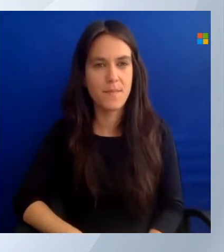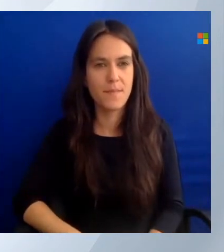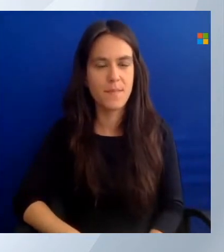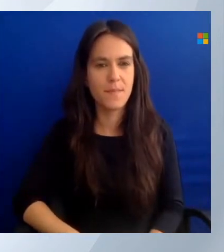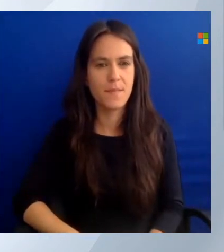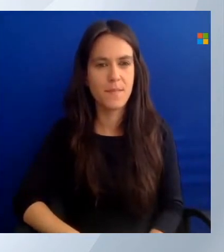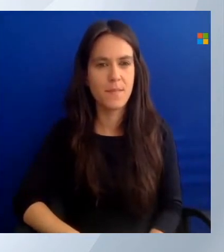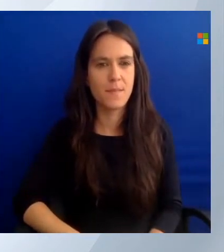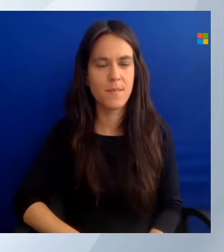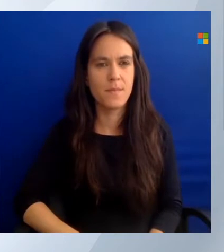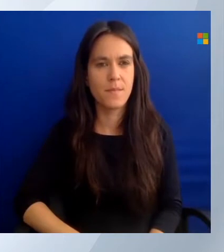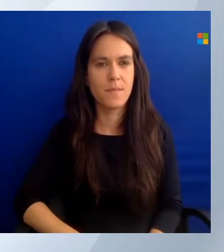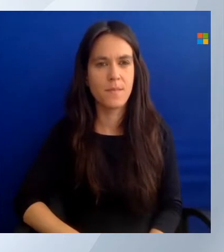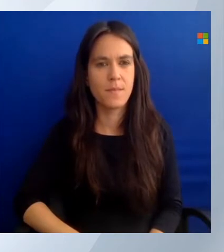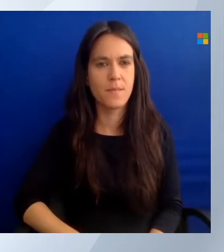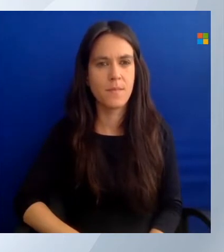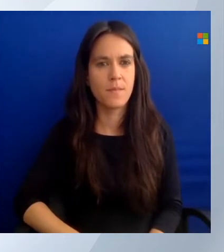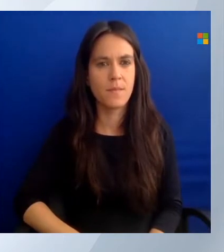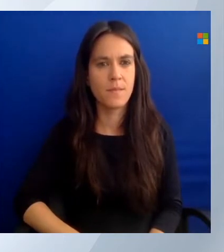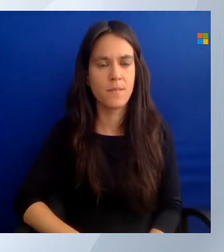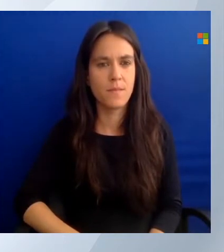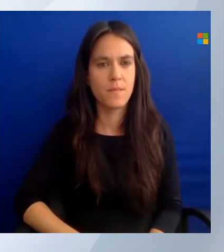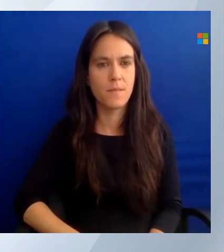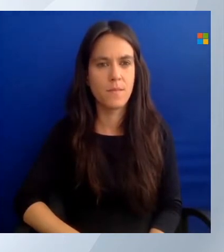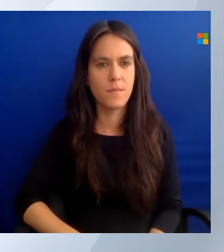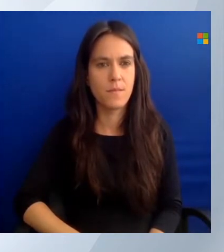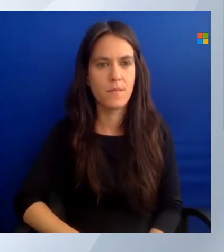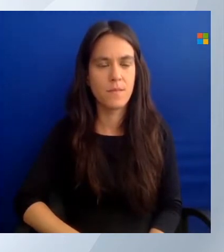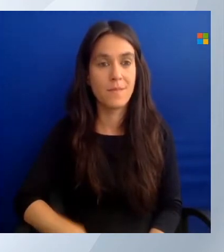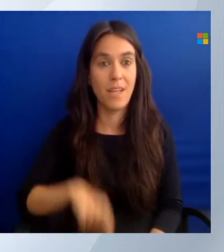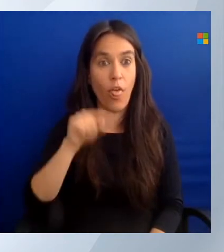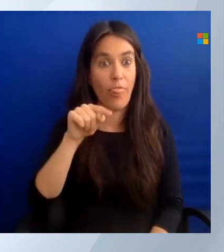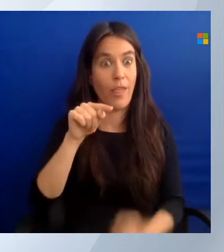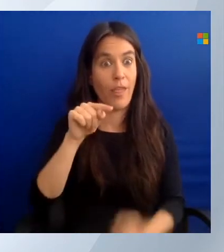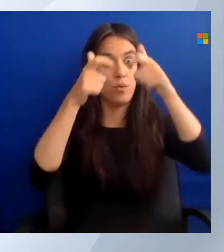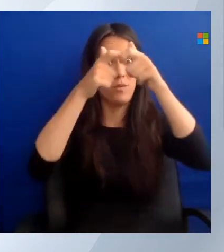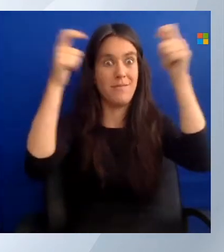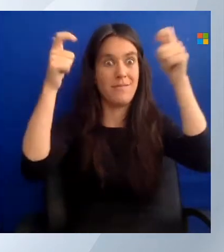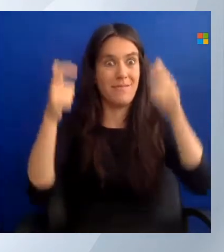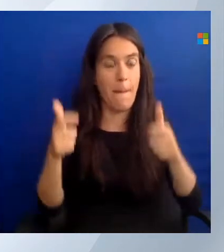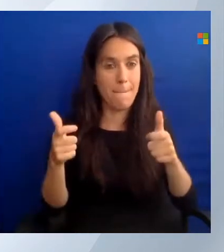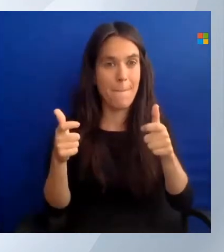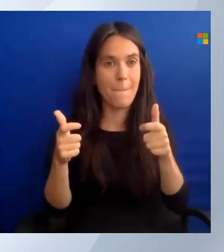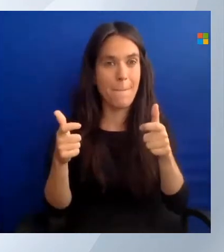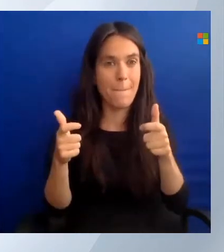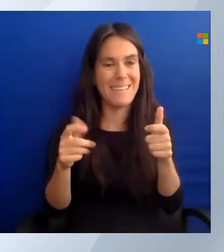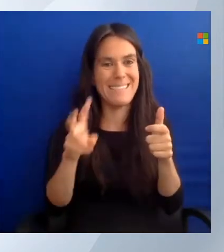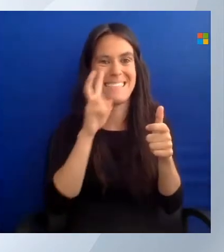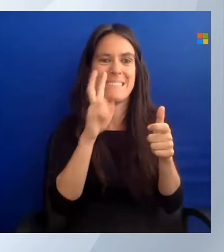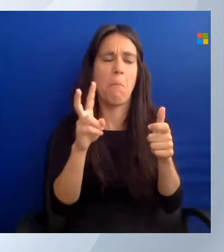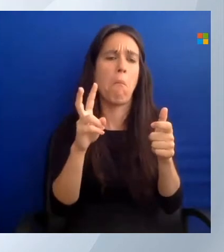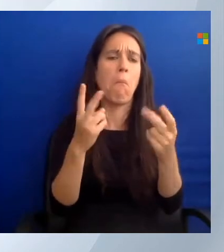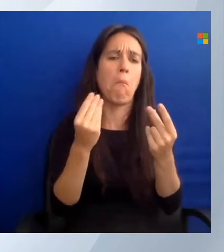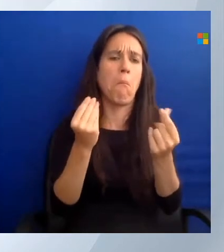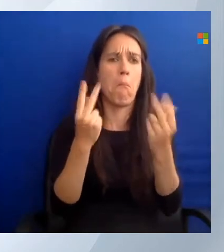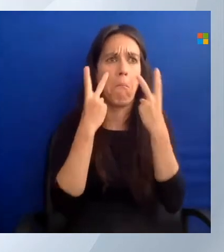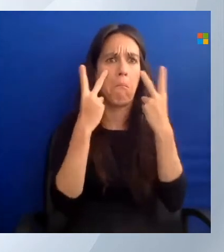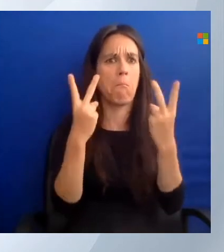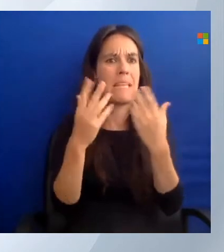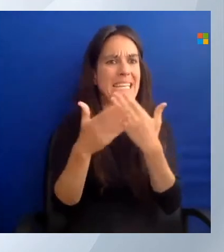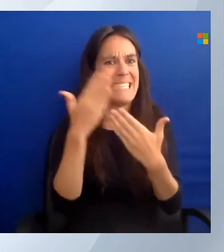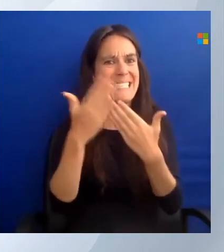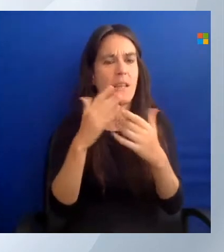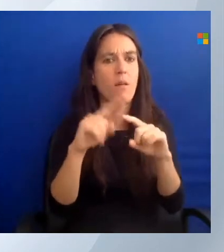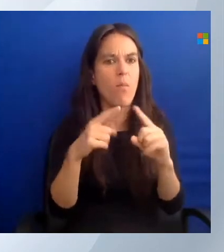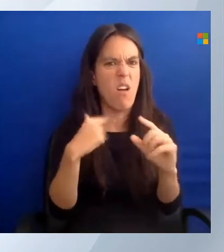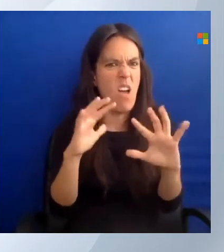So we have that ARM template and, oh, I make it all look so easy. But how do you know what to fill